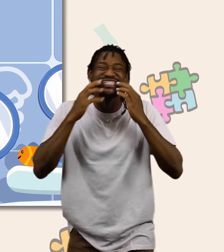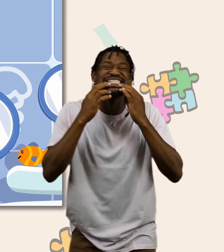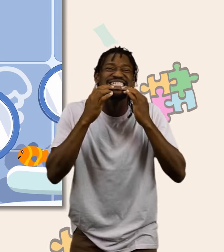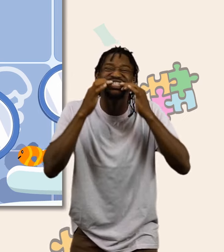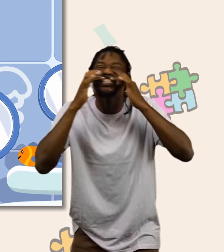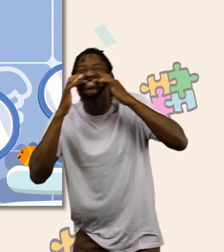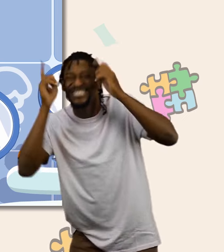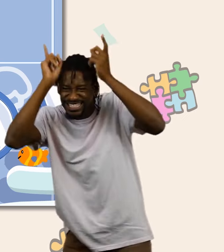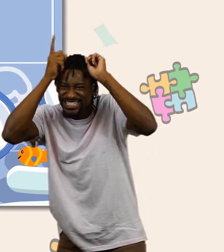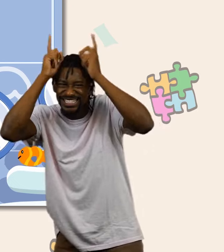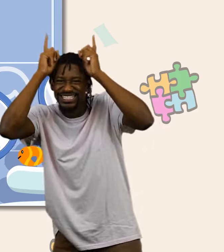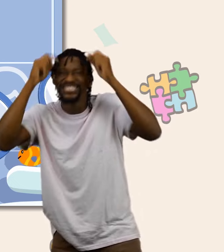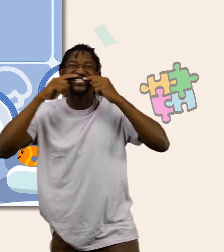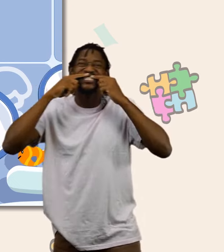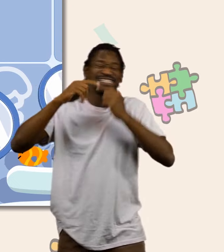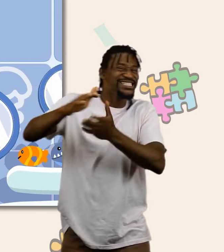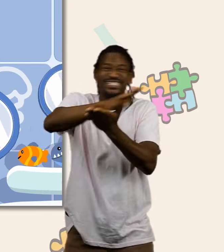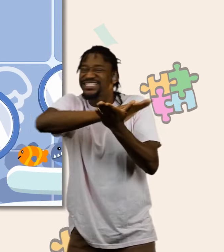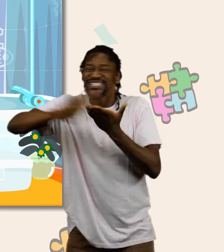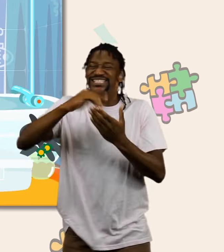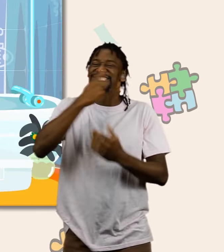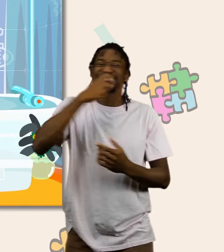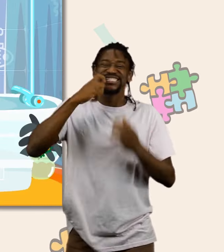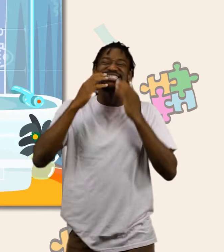Groovy, you have the cleanest teeth in the whole galaxy.